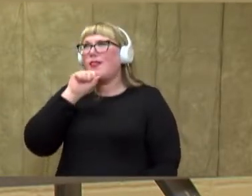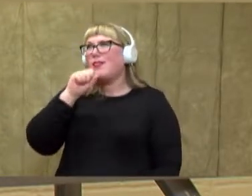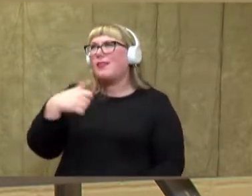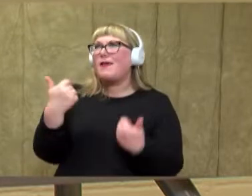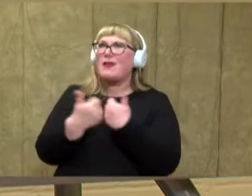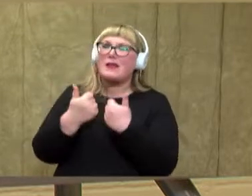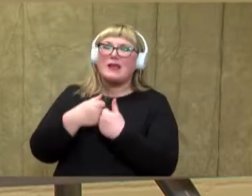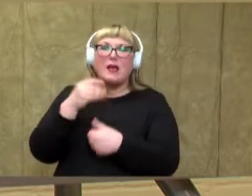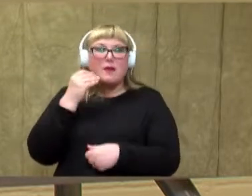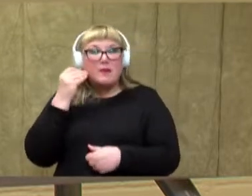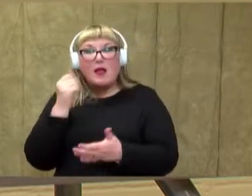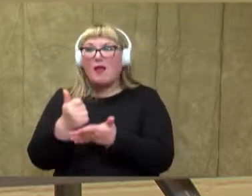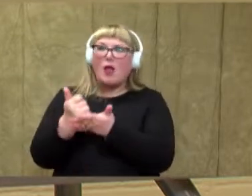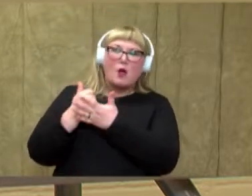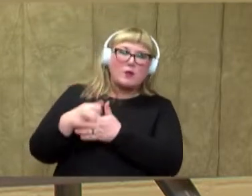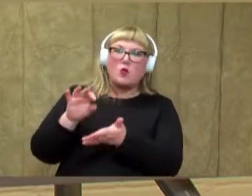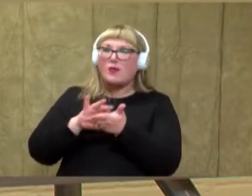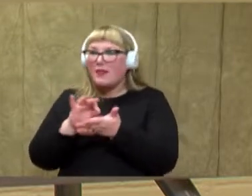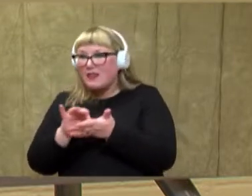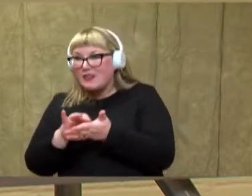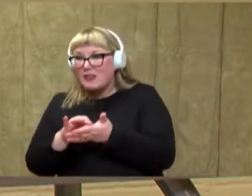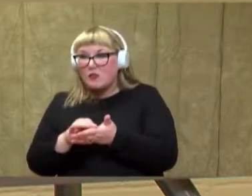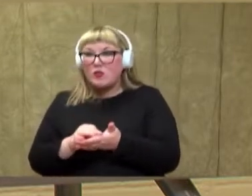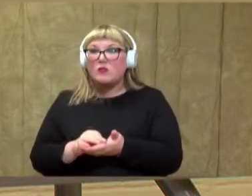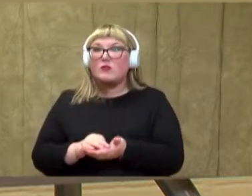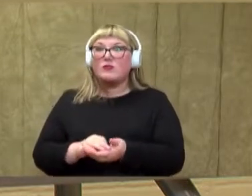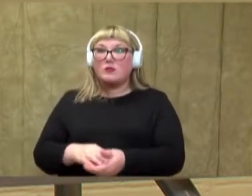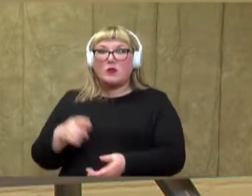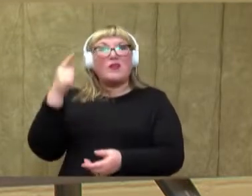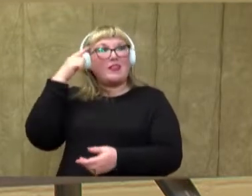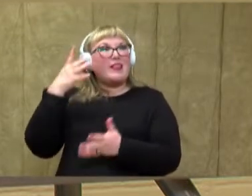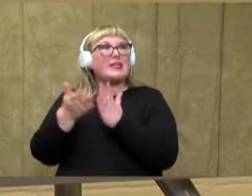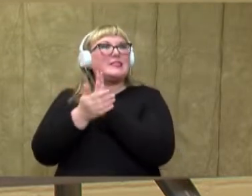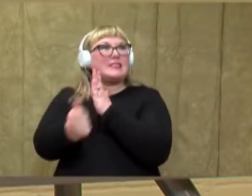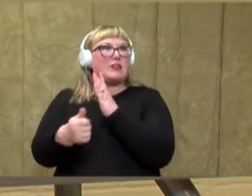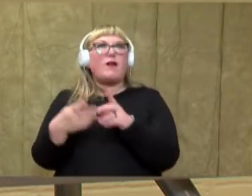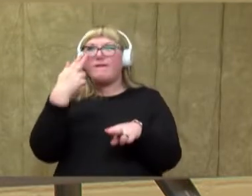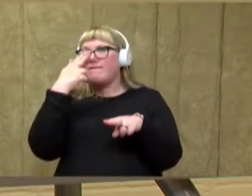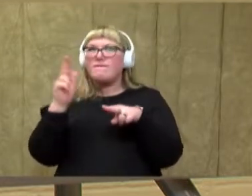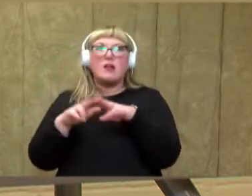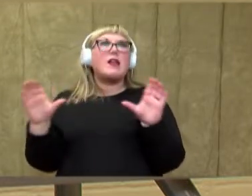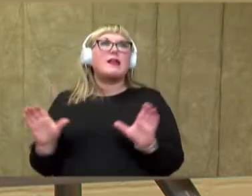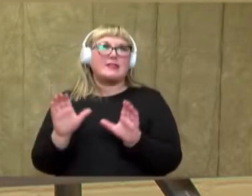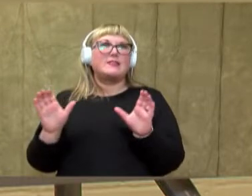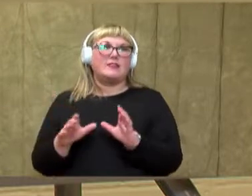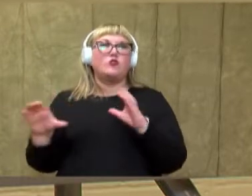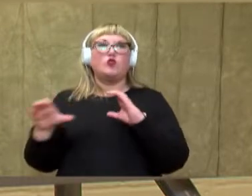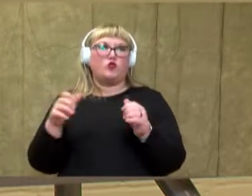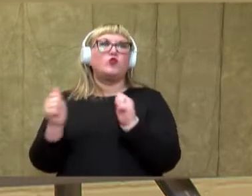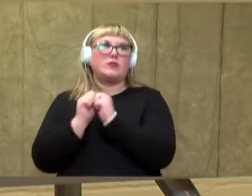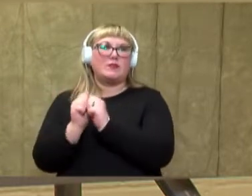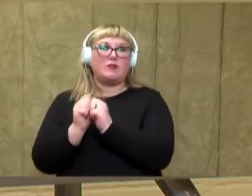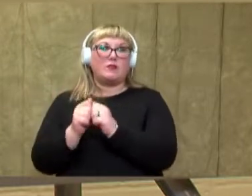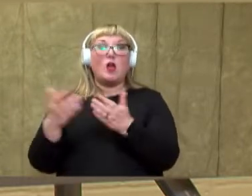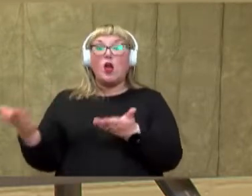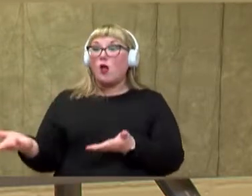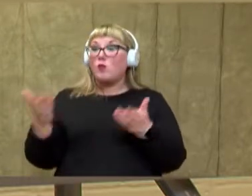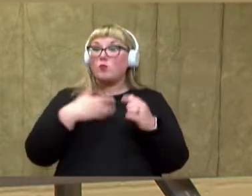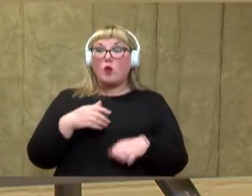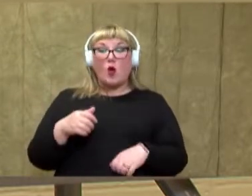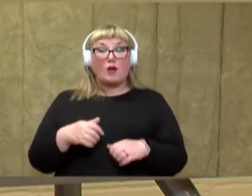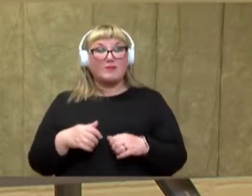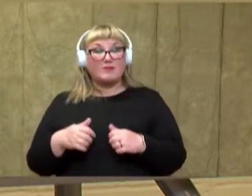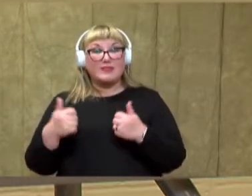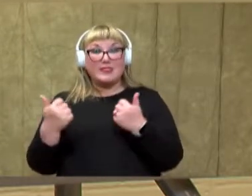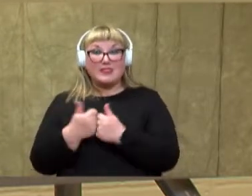house because it helps with our counting, our critical thinking skills, and it's just a really fun activity to do together at home. So, I brought Sorry cards,